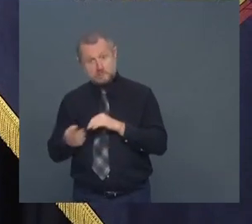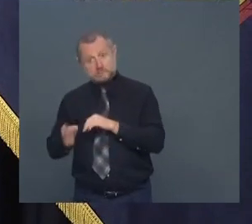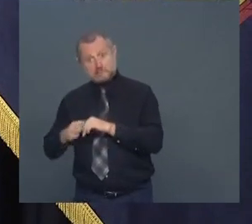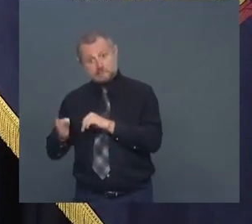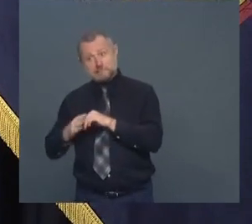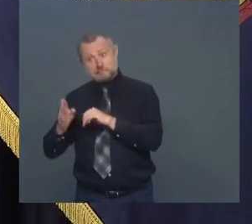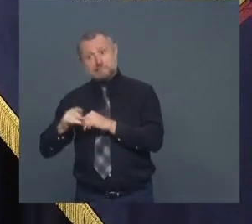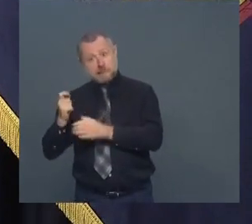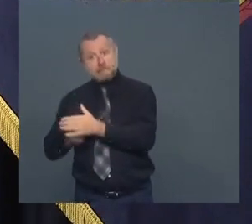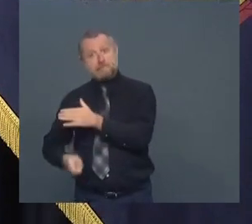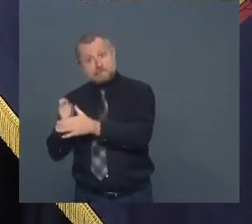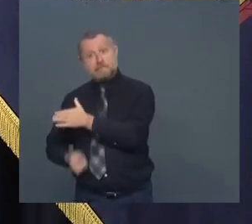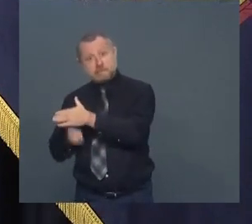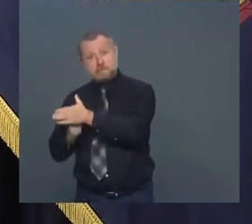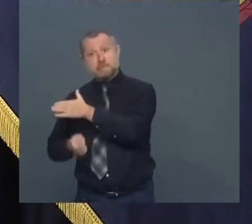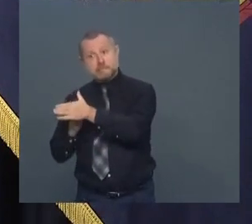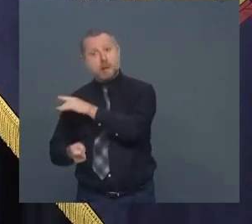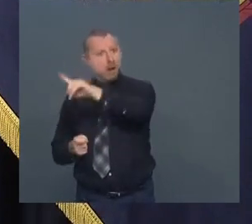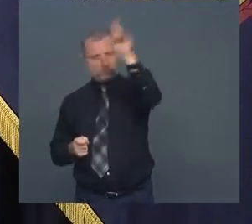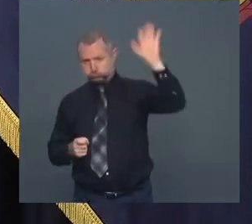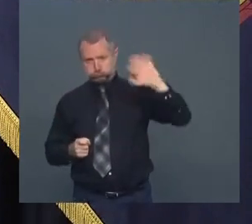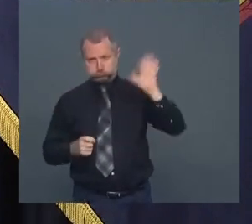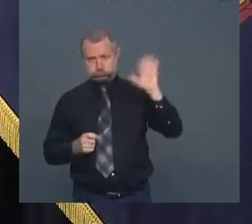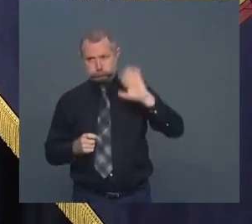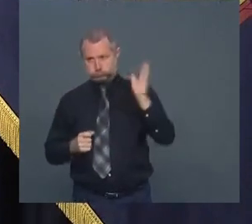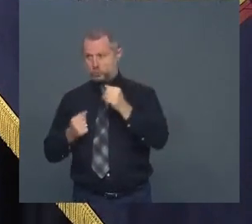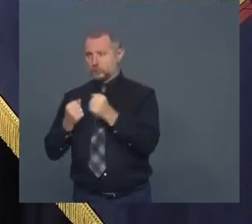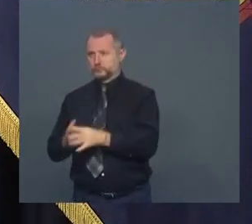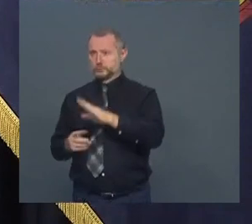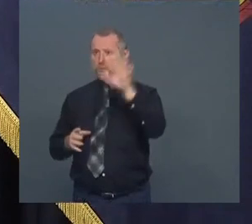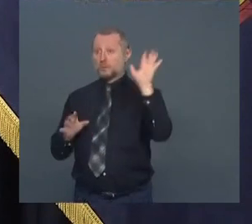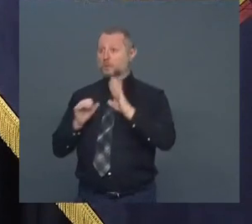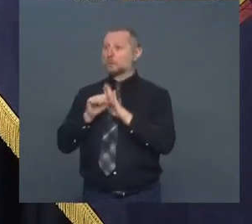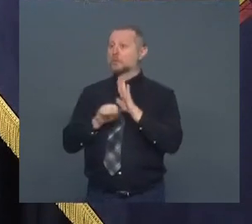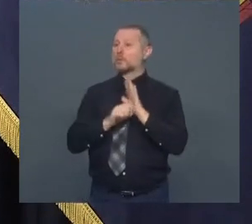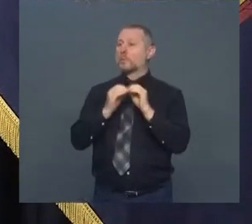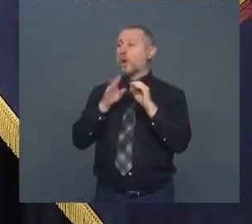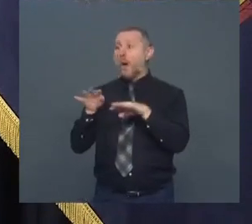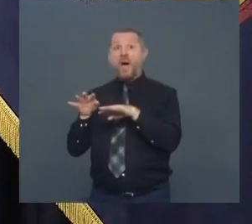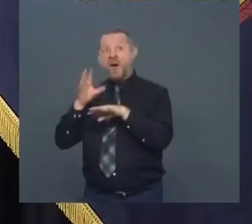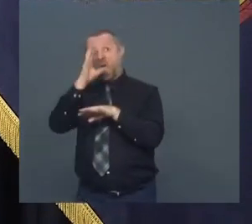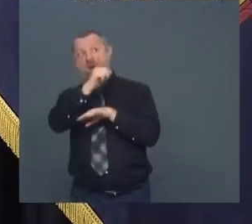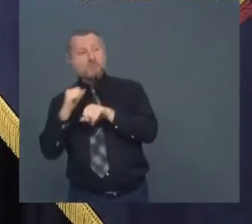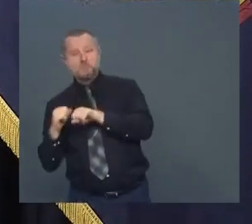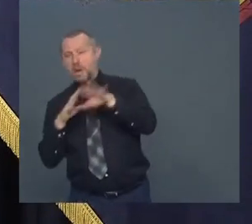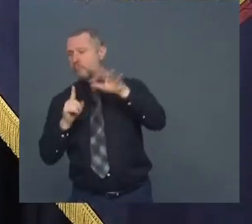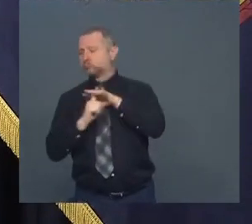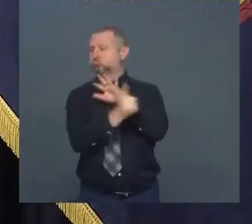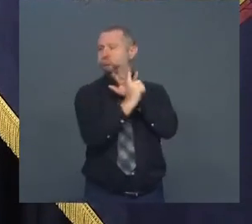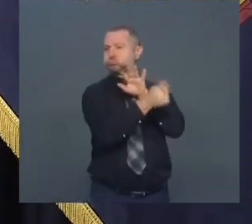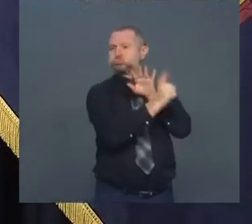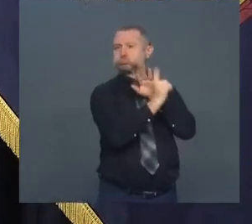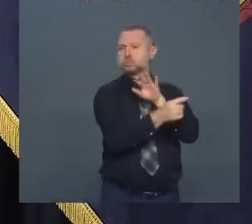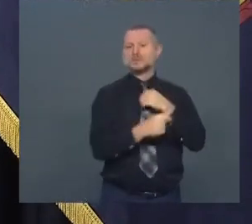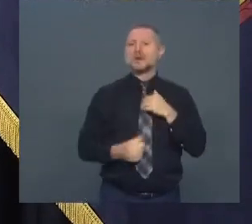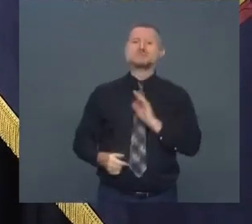and then put us at a competitive disadvantage? So that's the second best option.